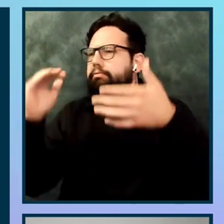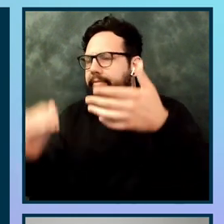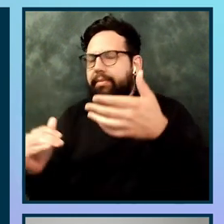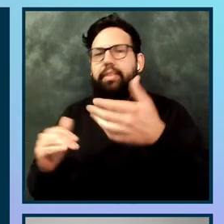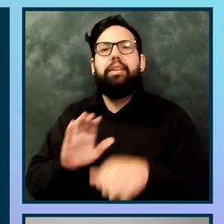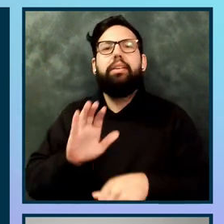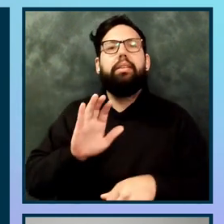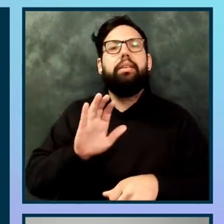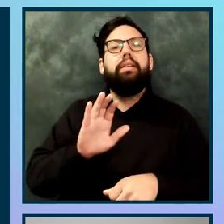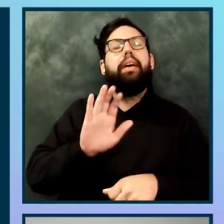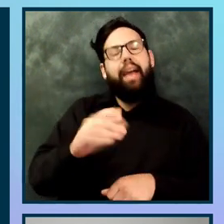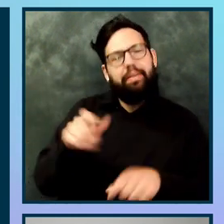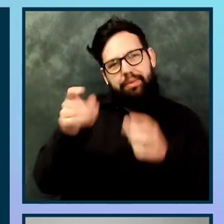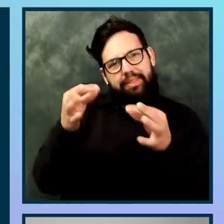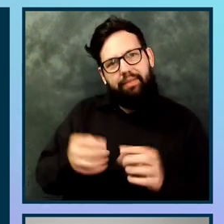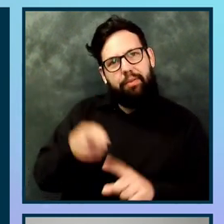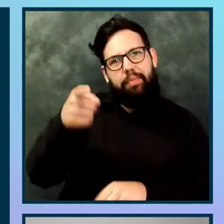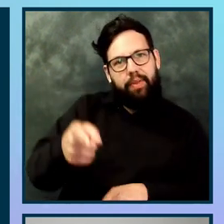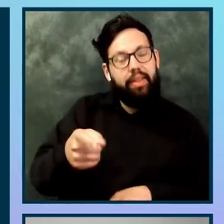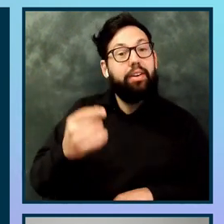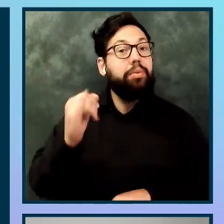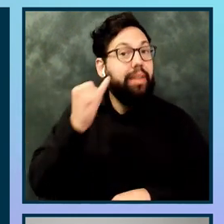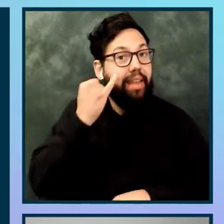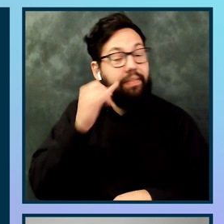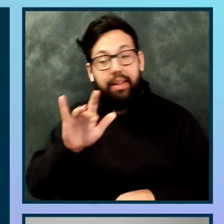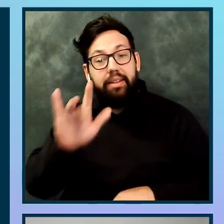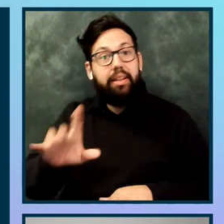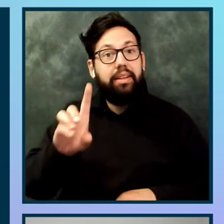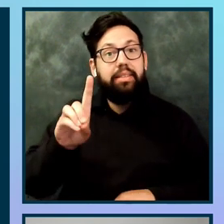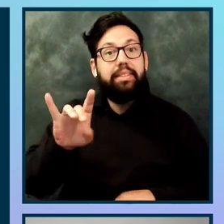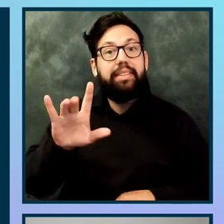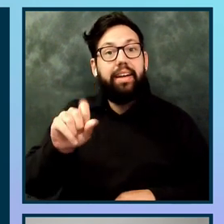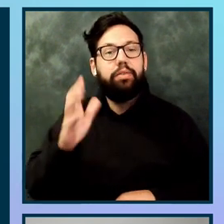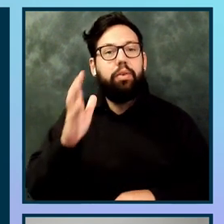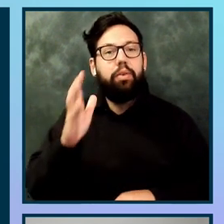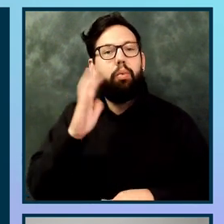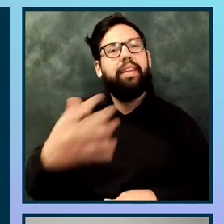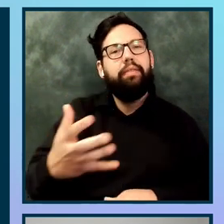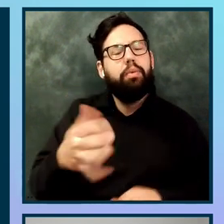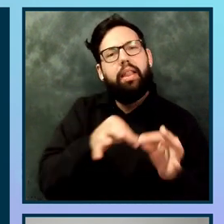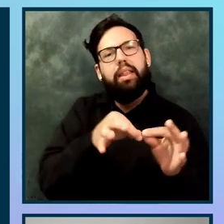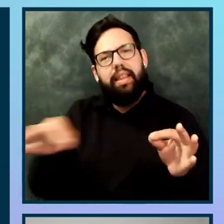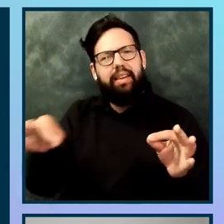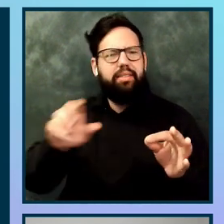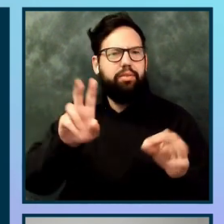If you click in Details, you will be provided with a public URL. So in storage